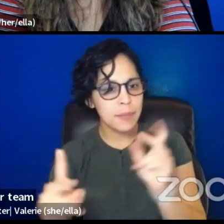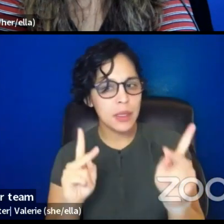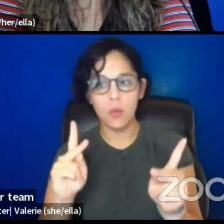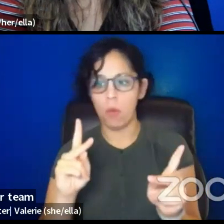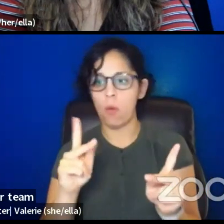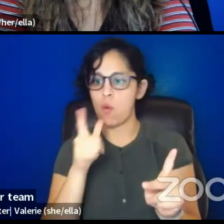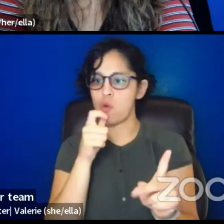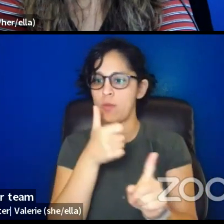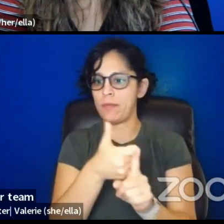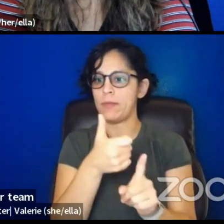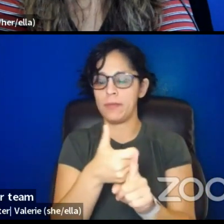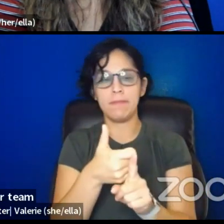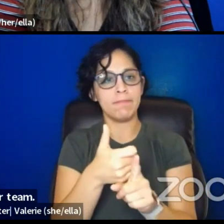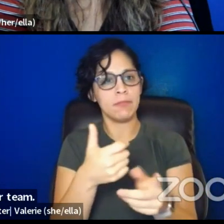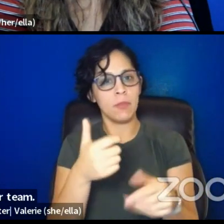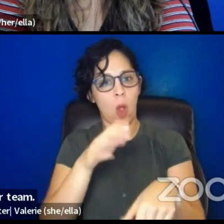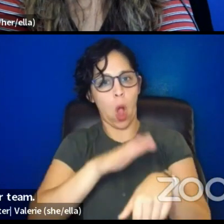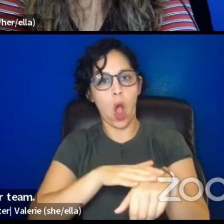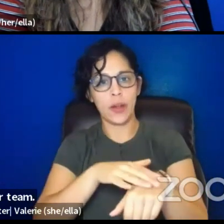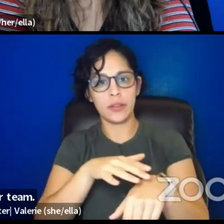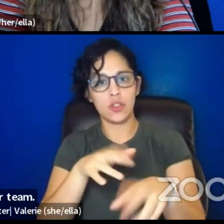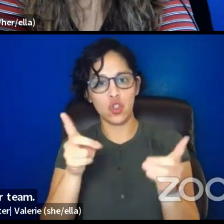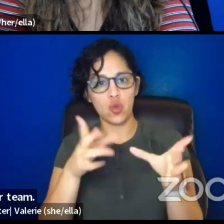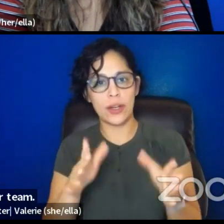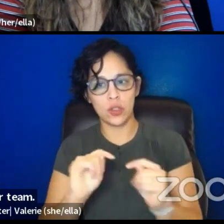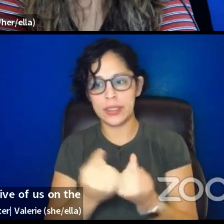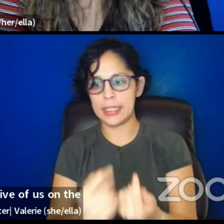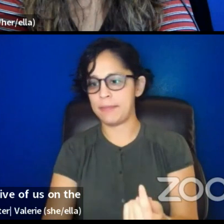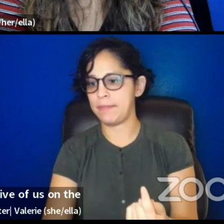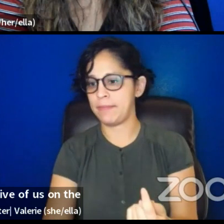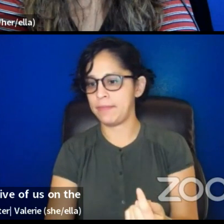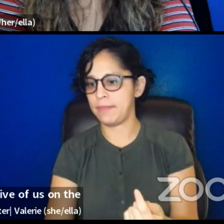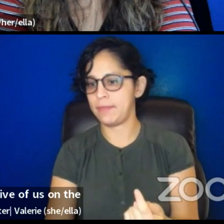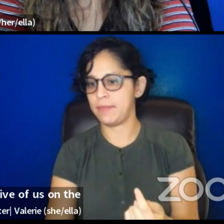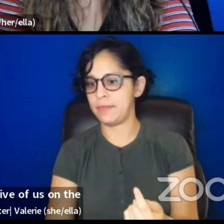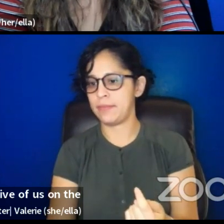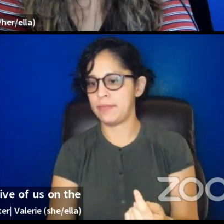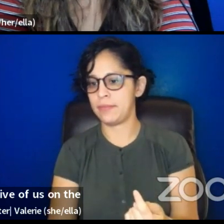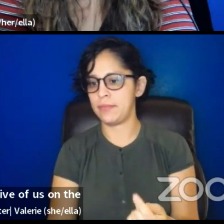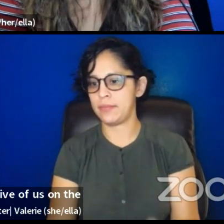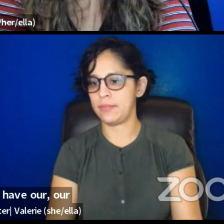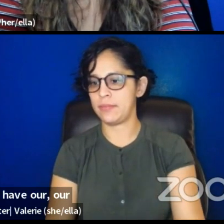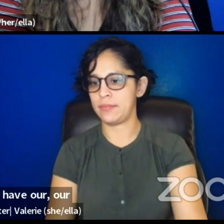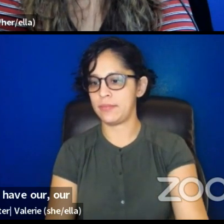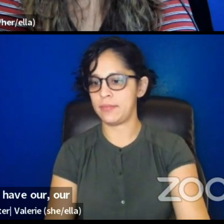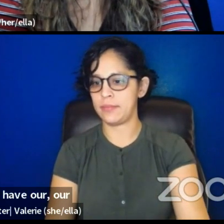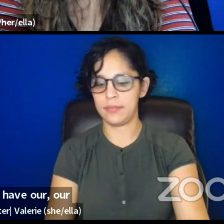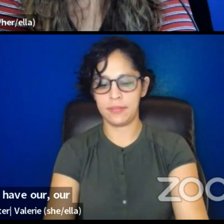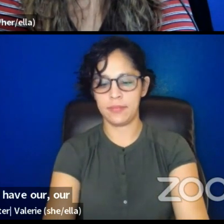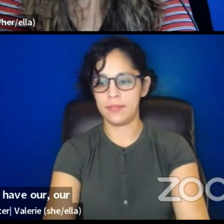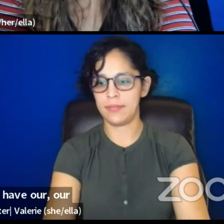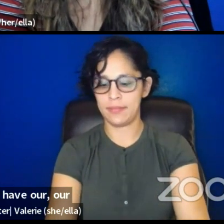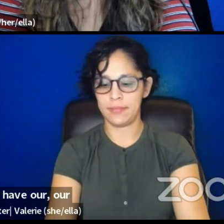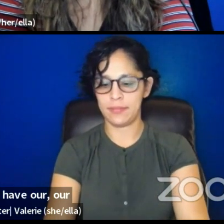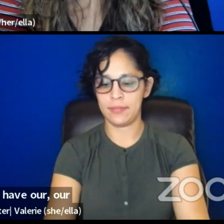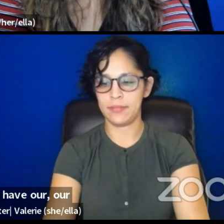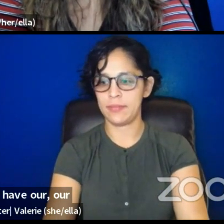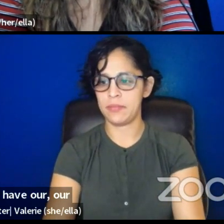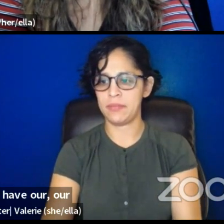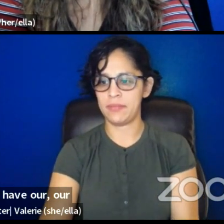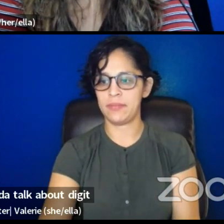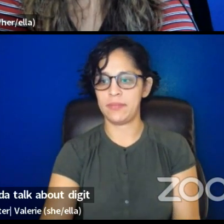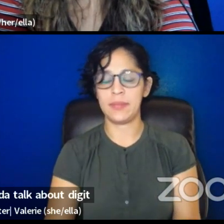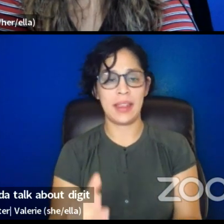and we each have our, um, our passion paths. Like you should hear Adriana talk about, uh,